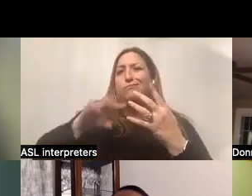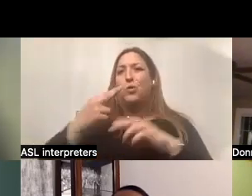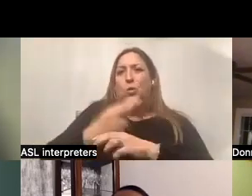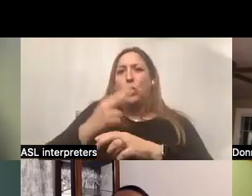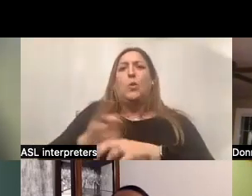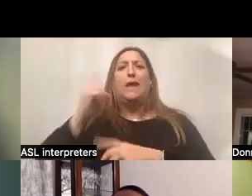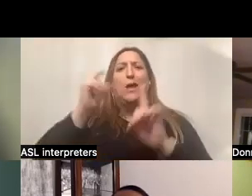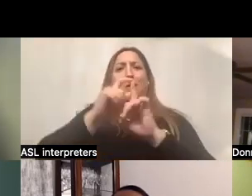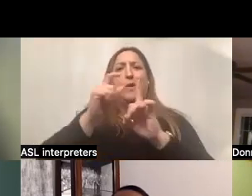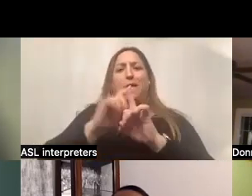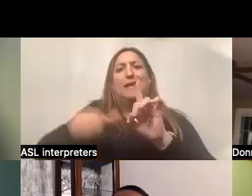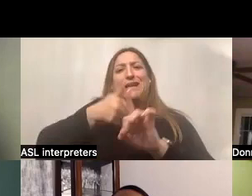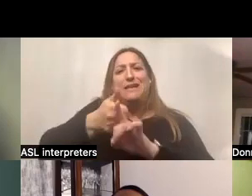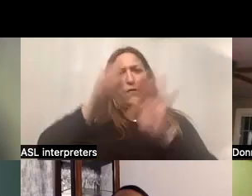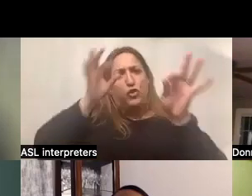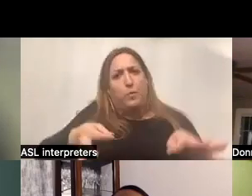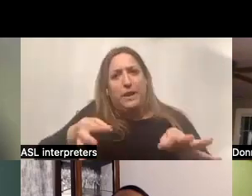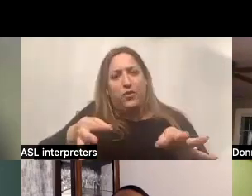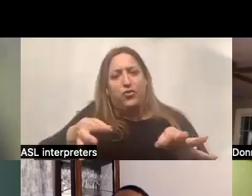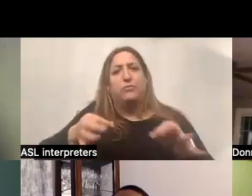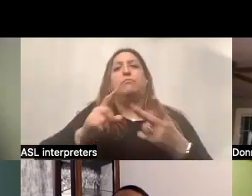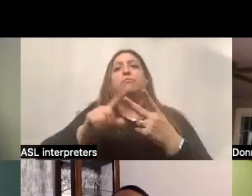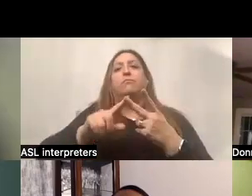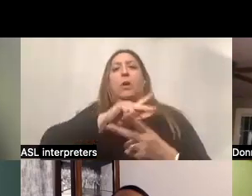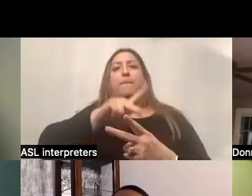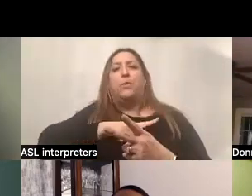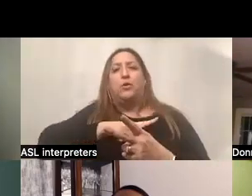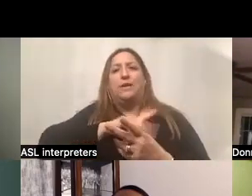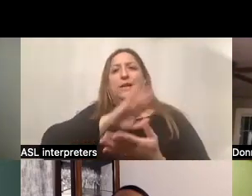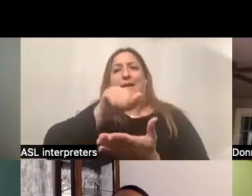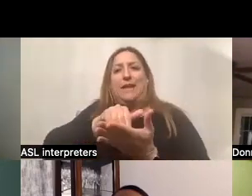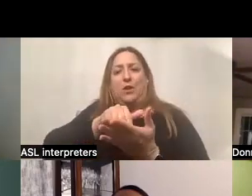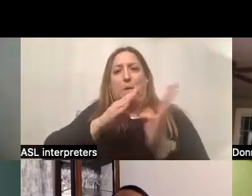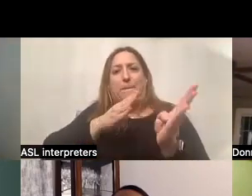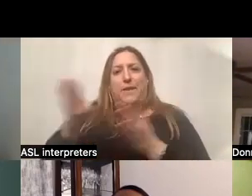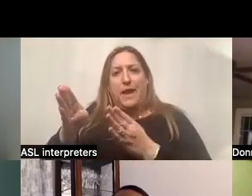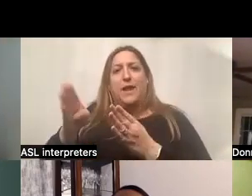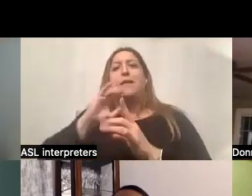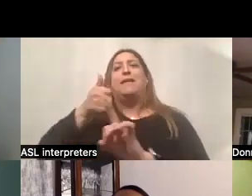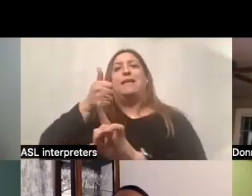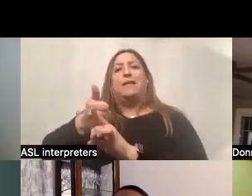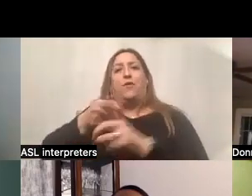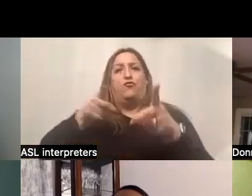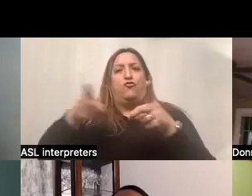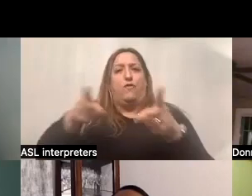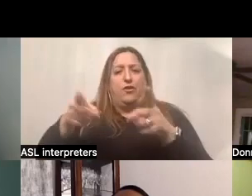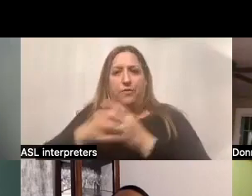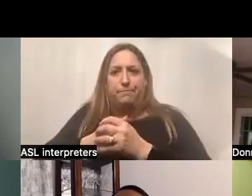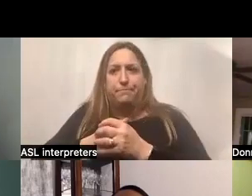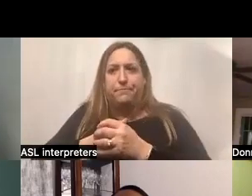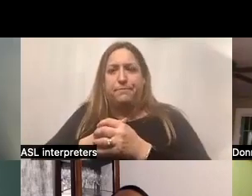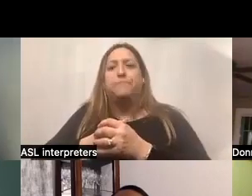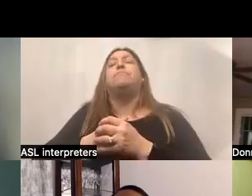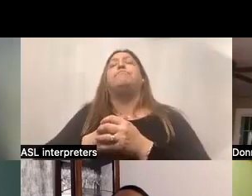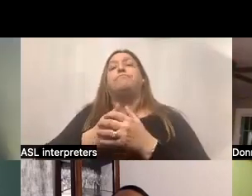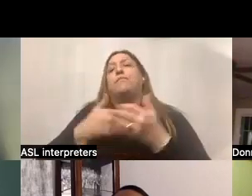terms self-determination, person-centered planning, and self-direction. I'm going to try to